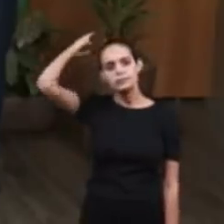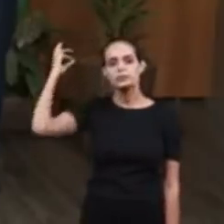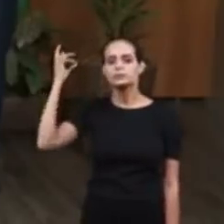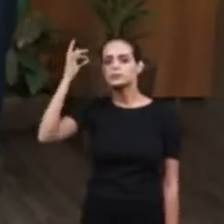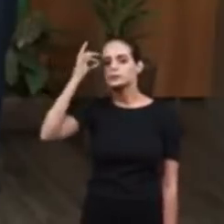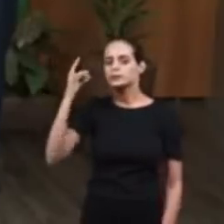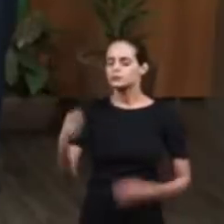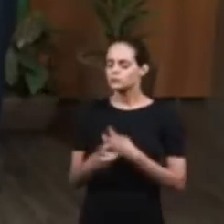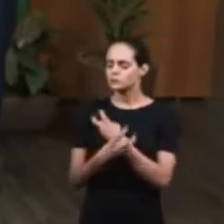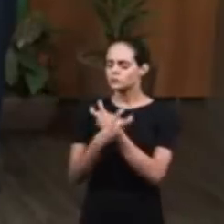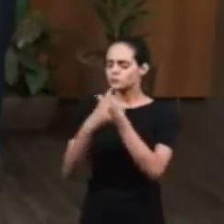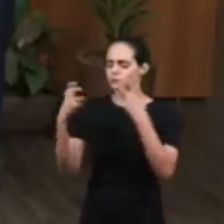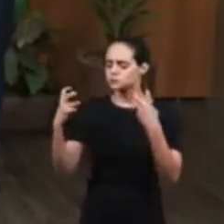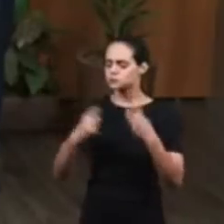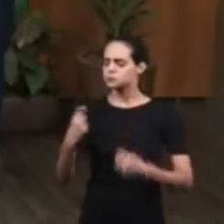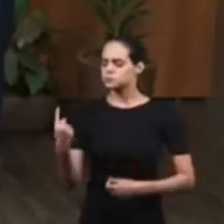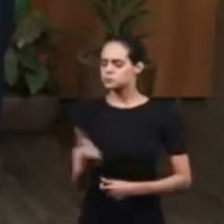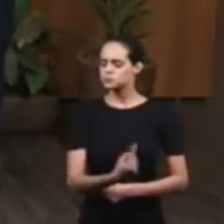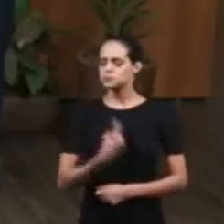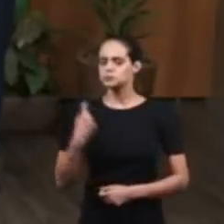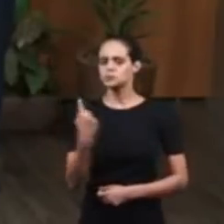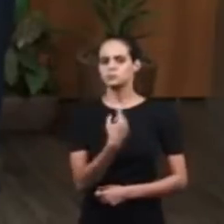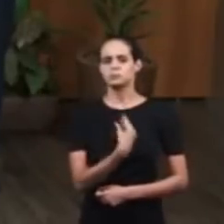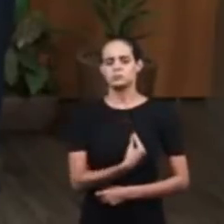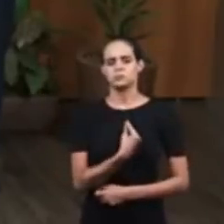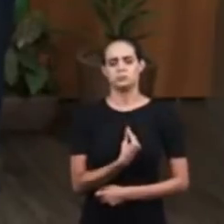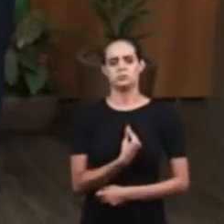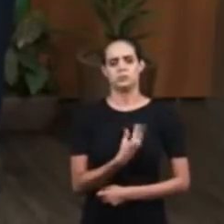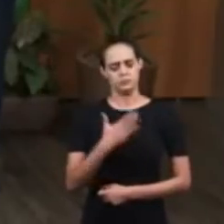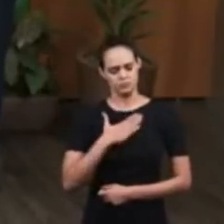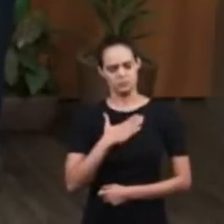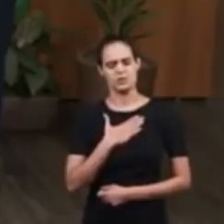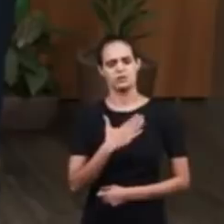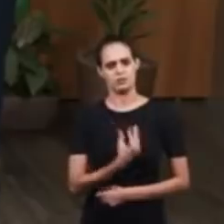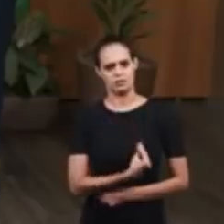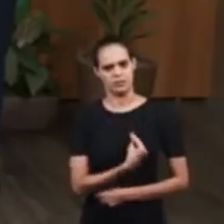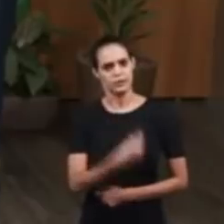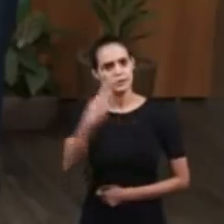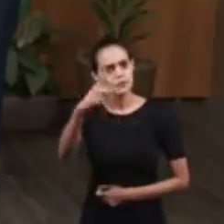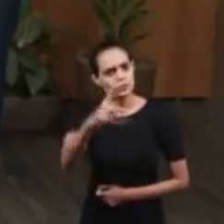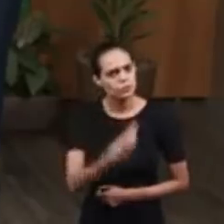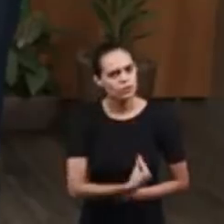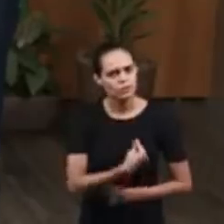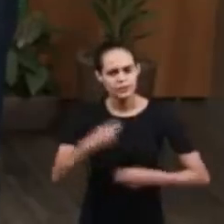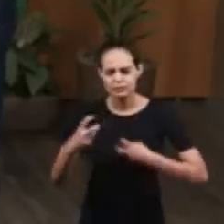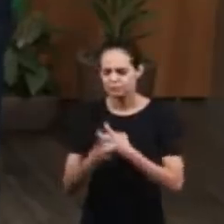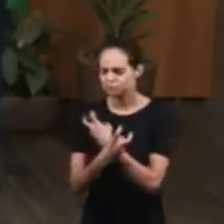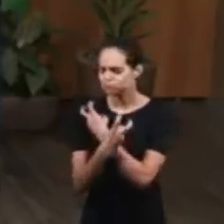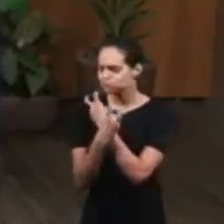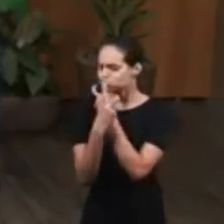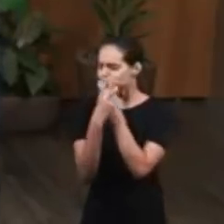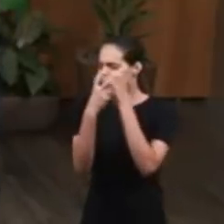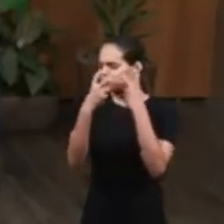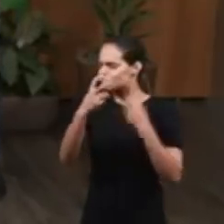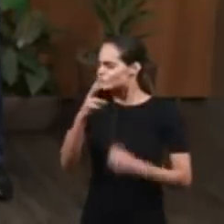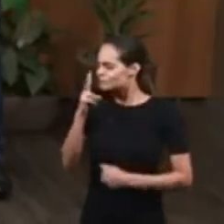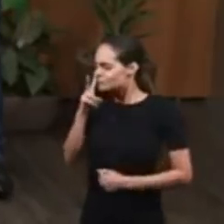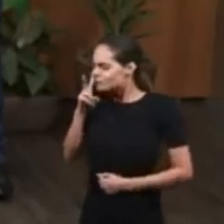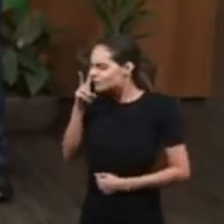who intercedes for you. For us. For you and me. With inexpressible groanings.